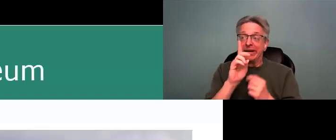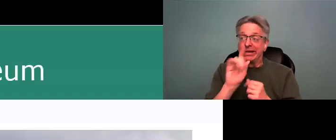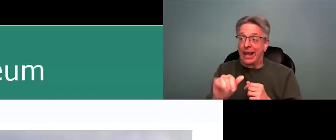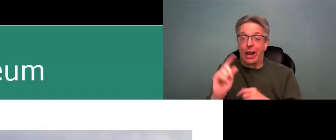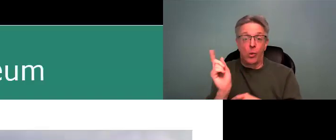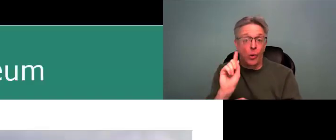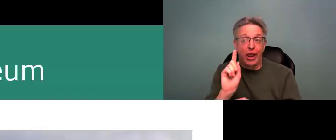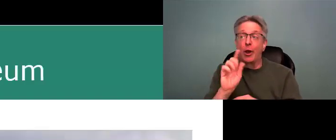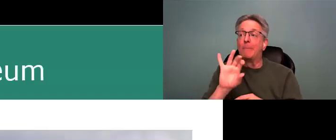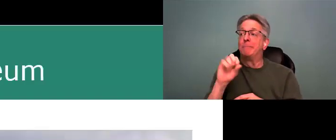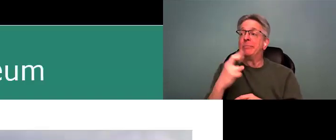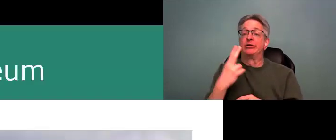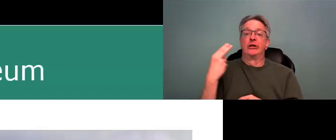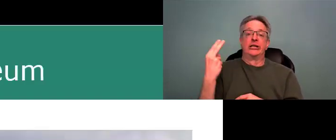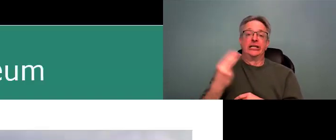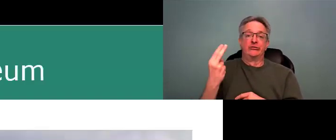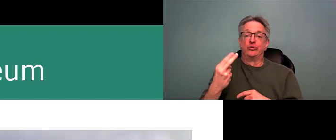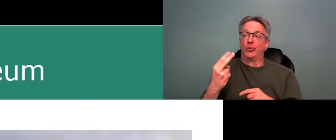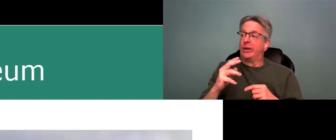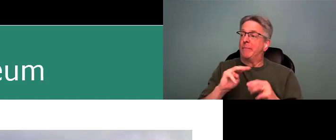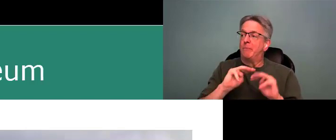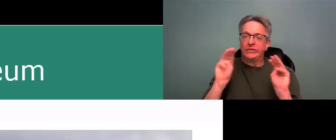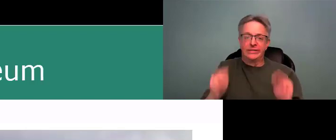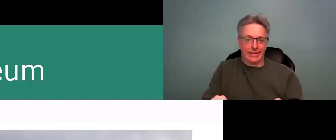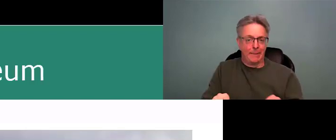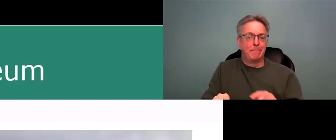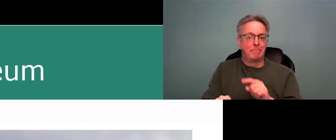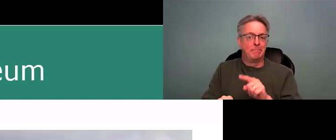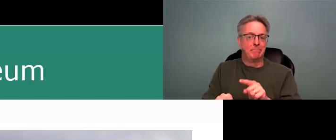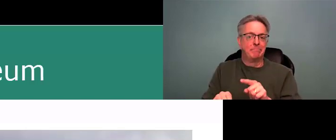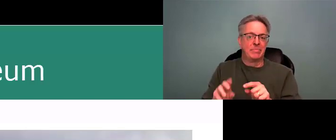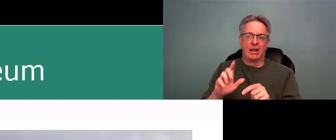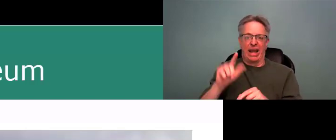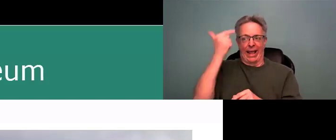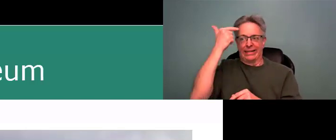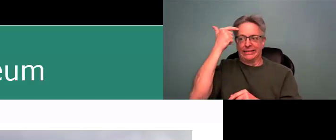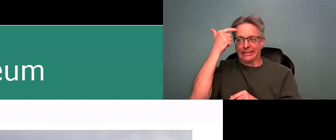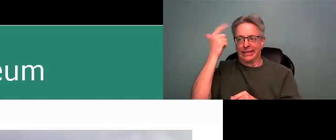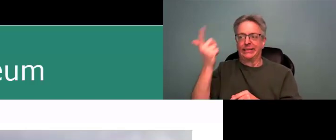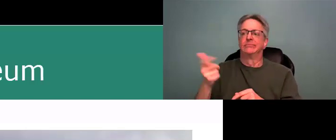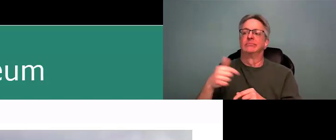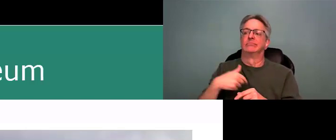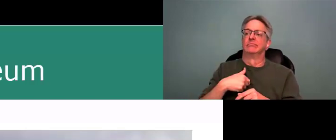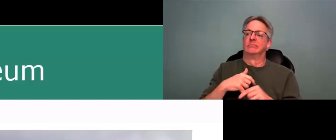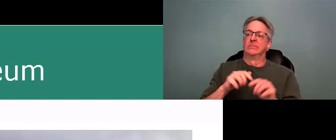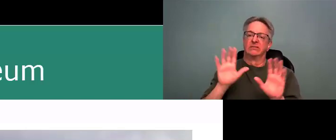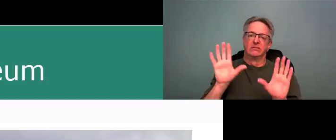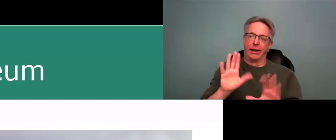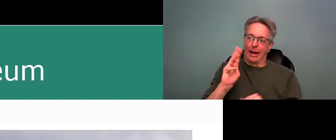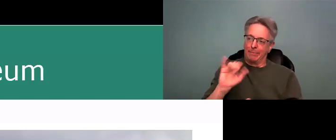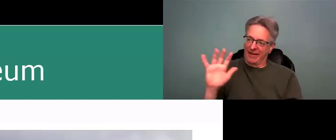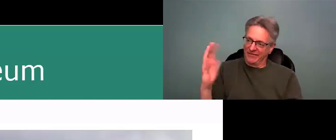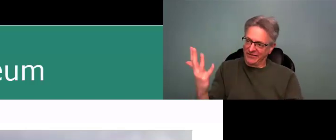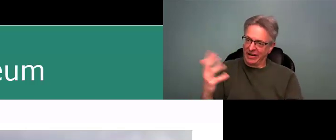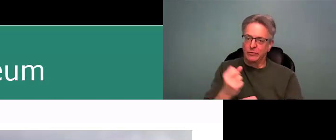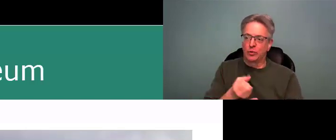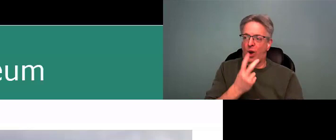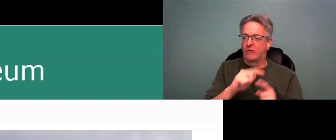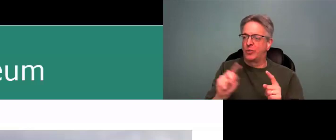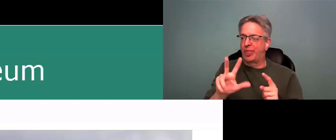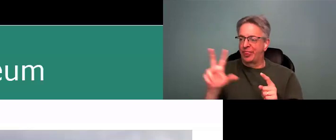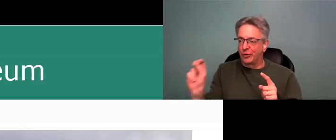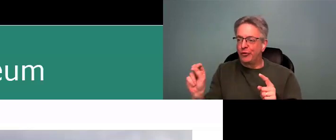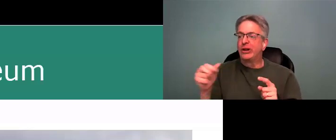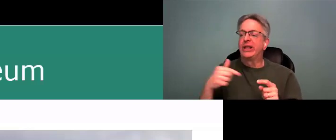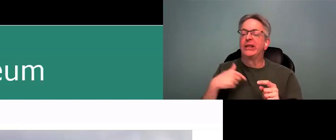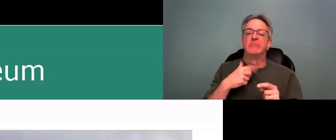Then we're going to have Family Day at Michigan History Museum. And that is located in Lansing. That